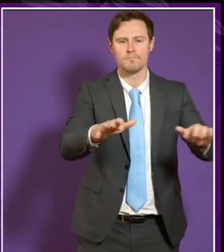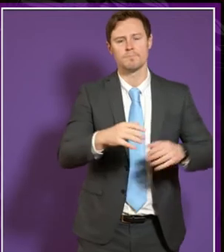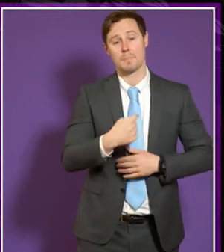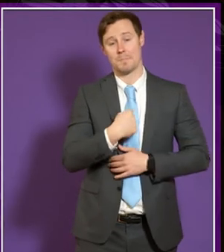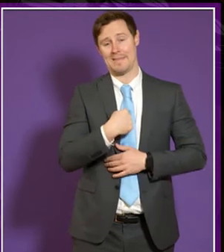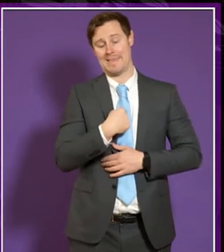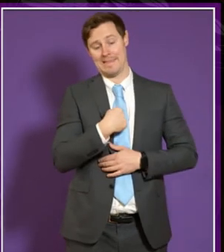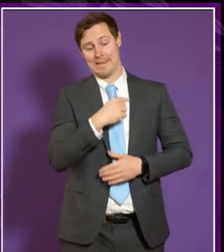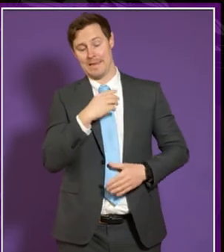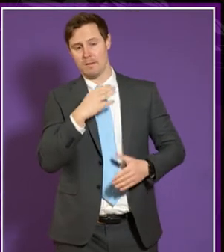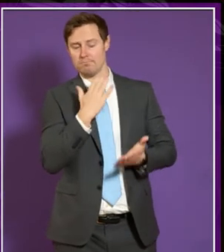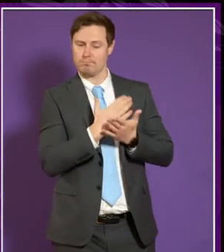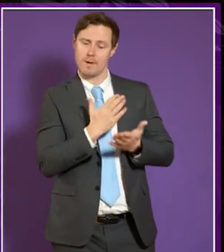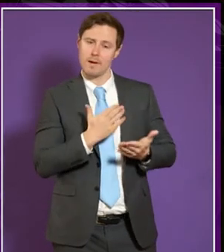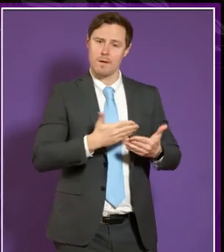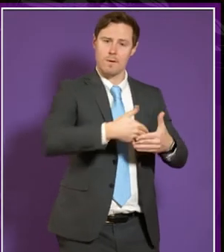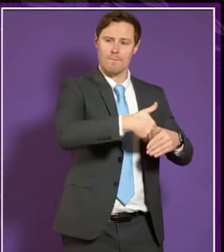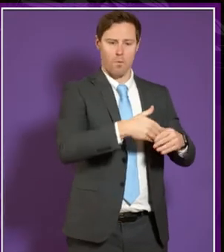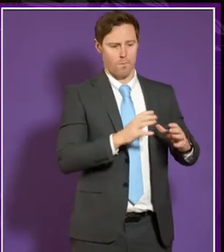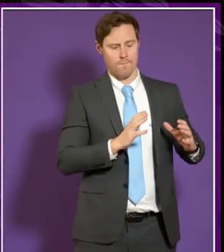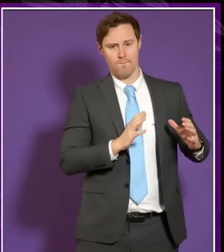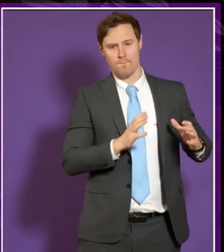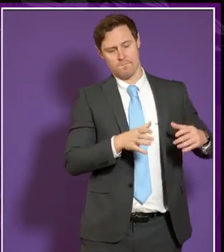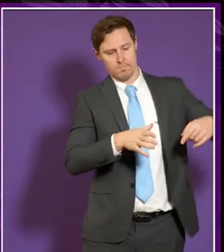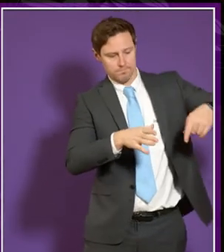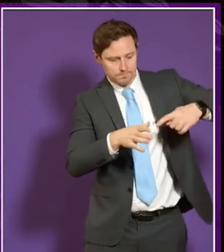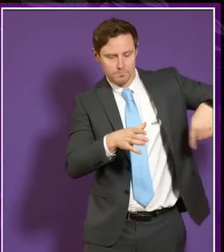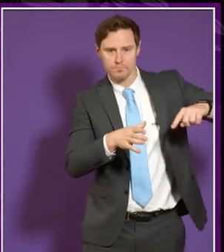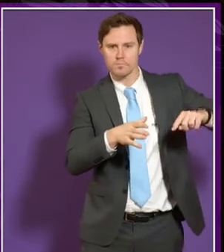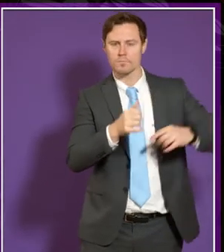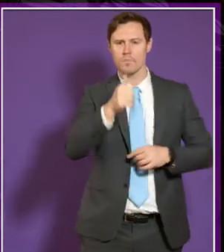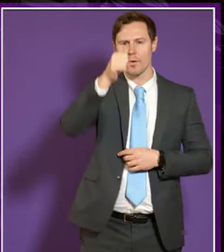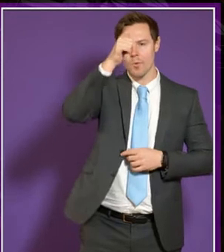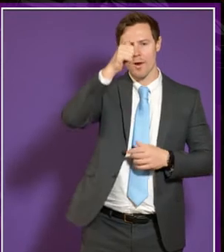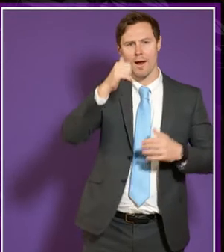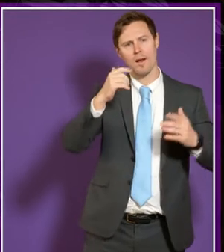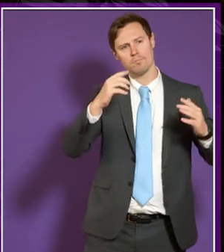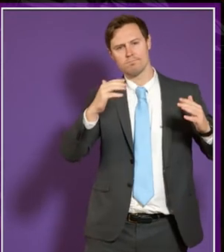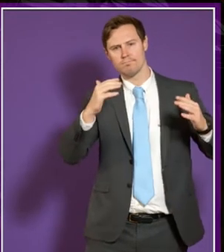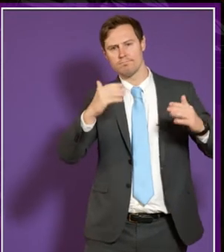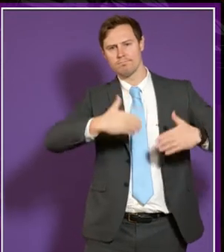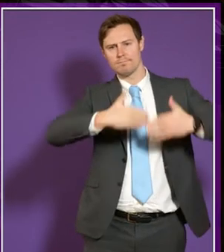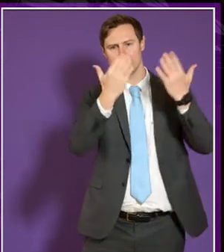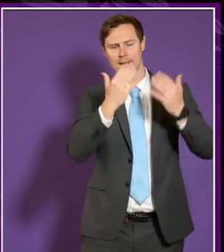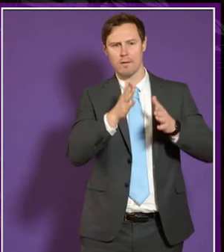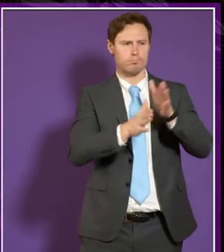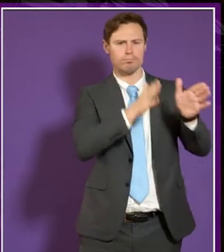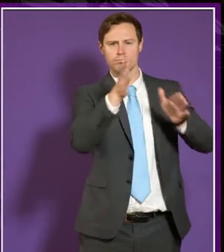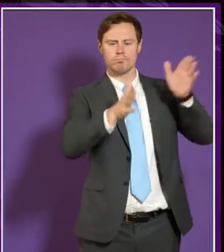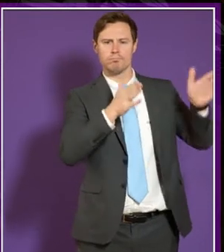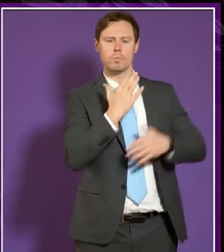I was involved in an awareness raising day among school